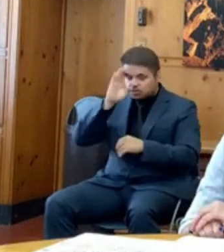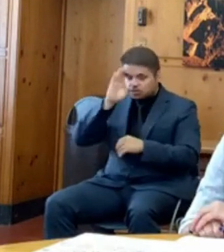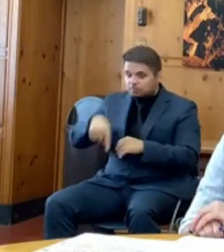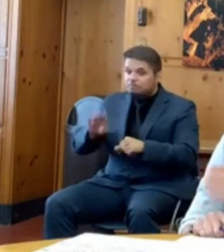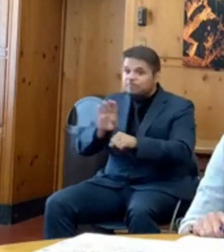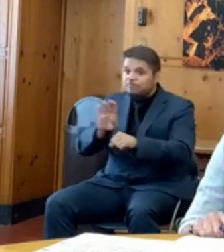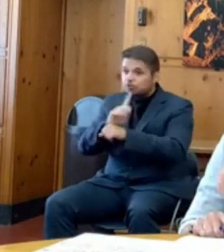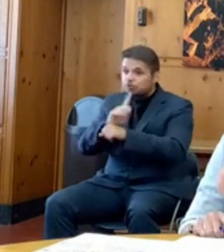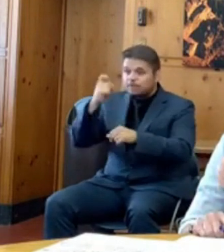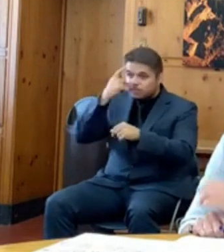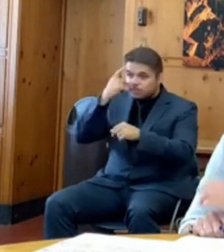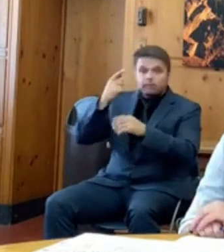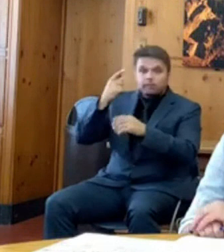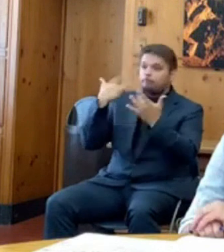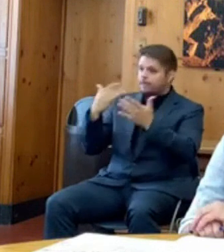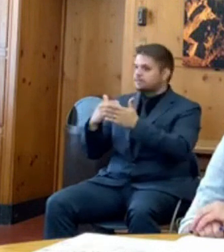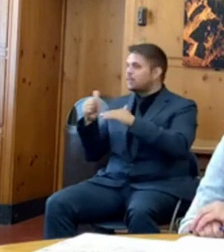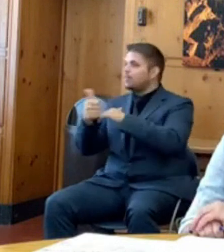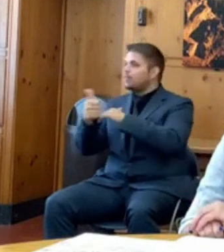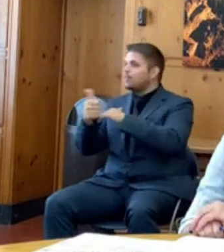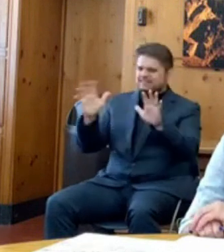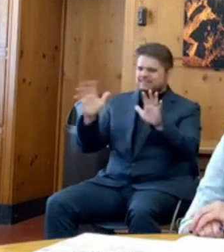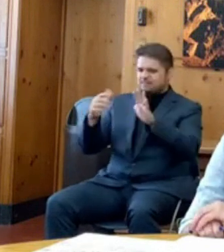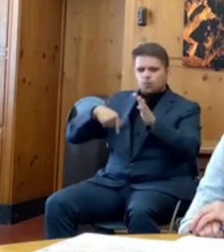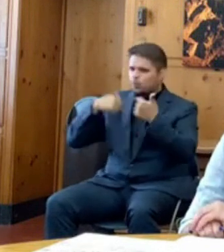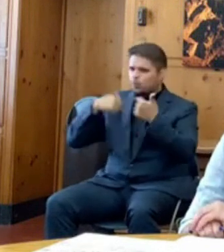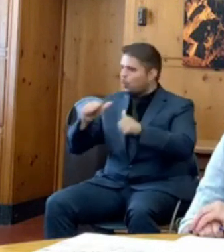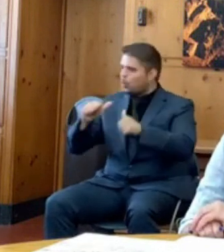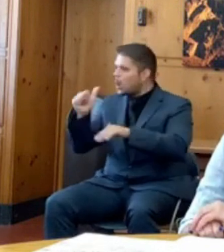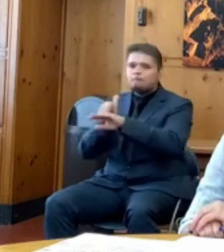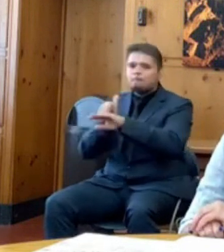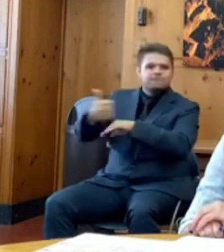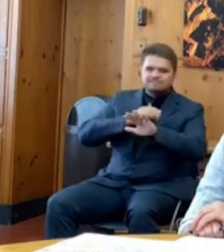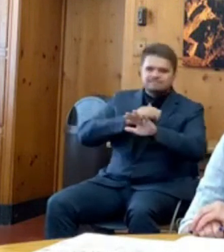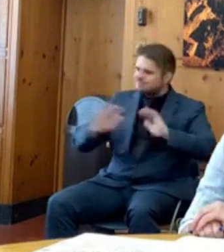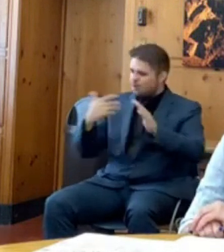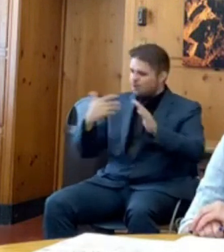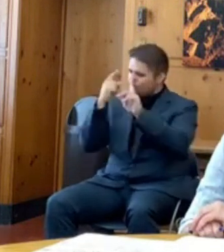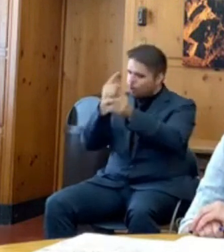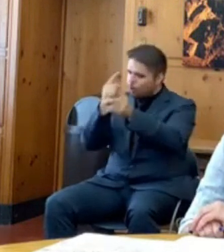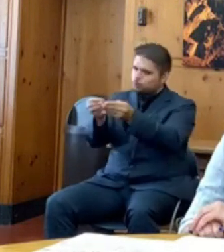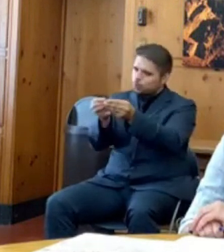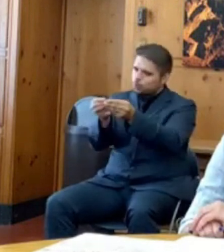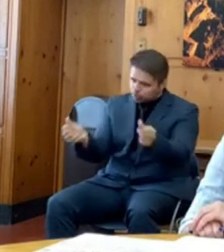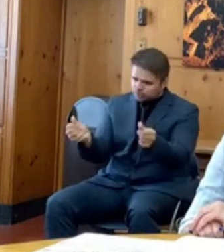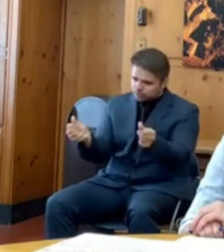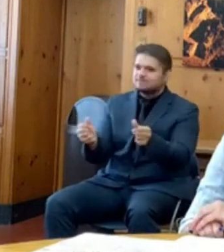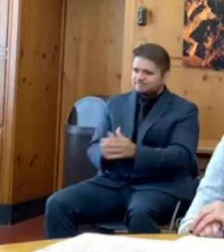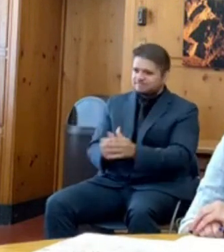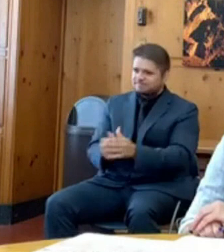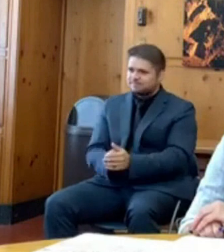helpful solutions, and this was one that lawmakers rejected. Extremely unfortunate.